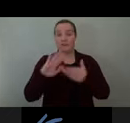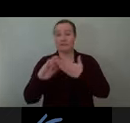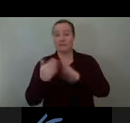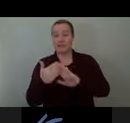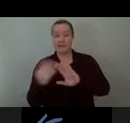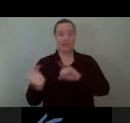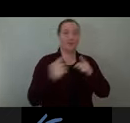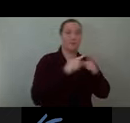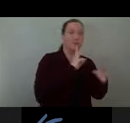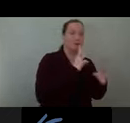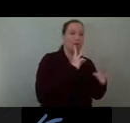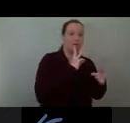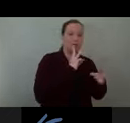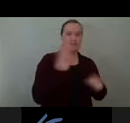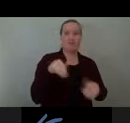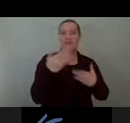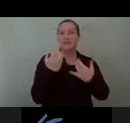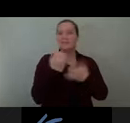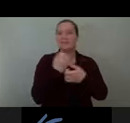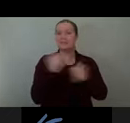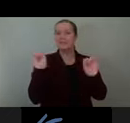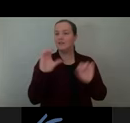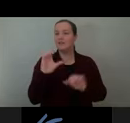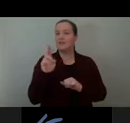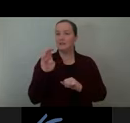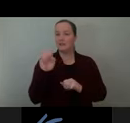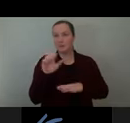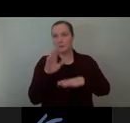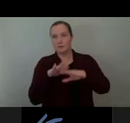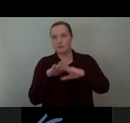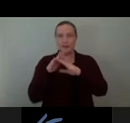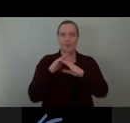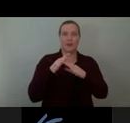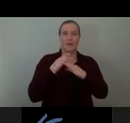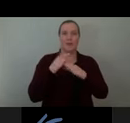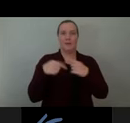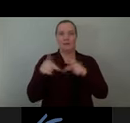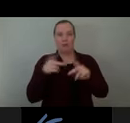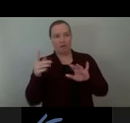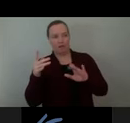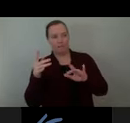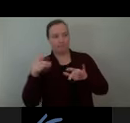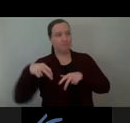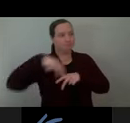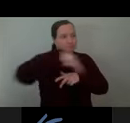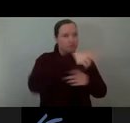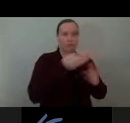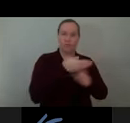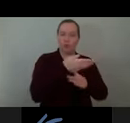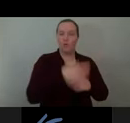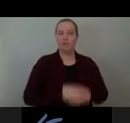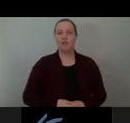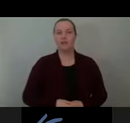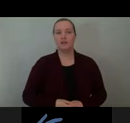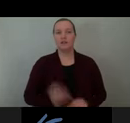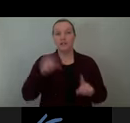we can provide safe cues for people as they orient through the space. So this is the concept that we have been developing. Exploration